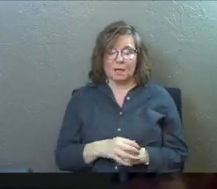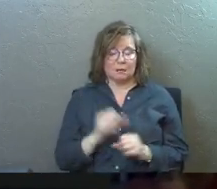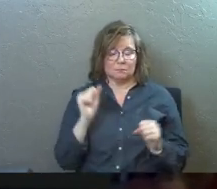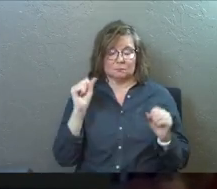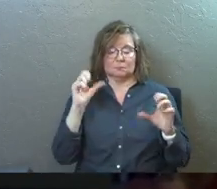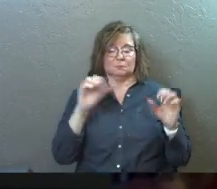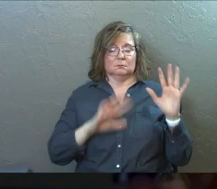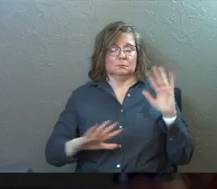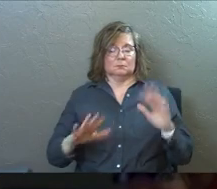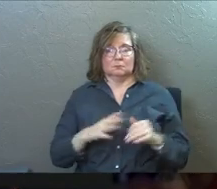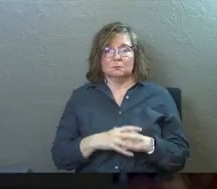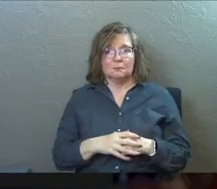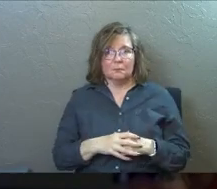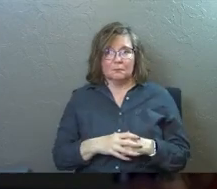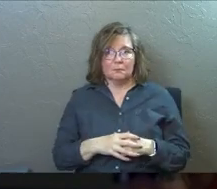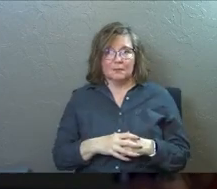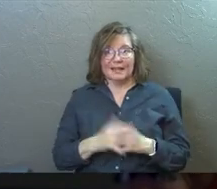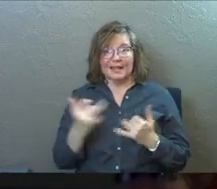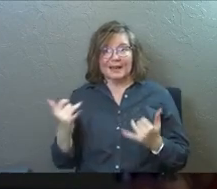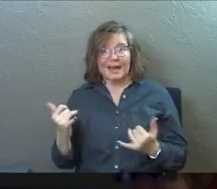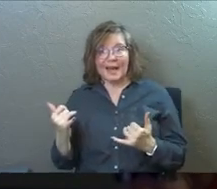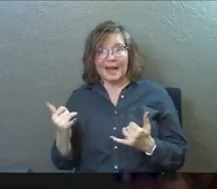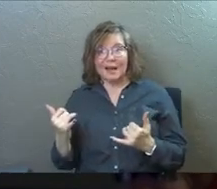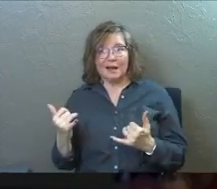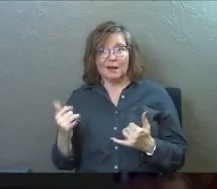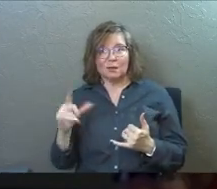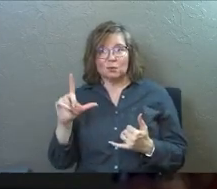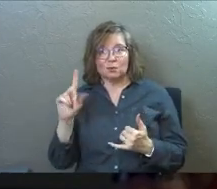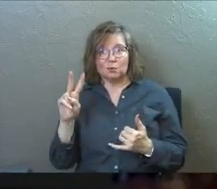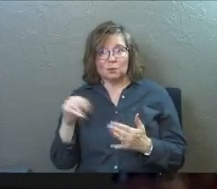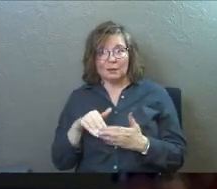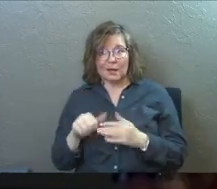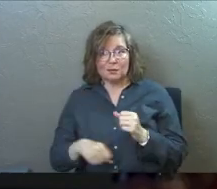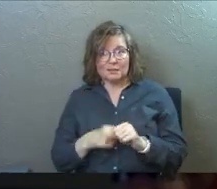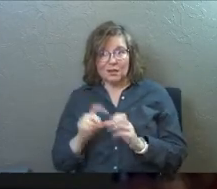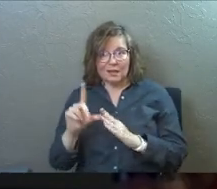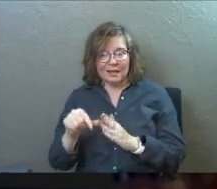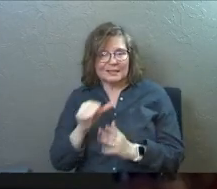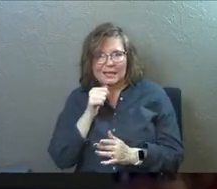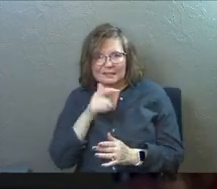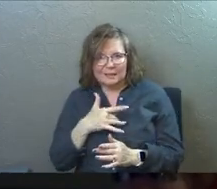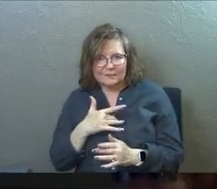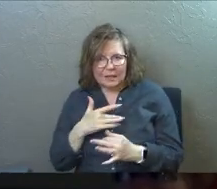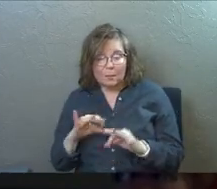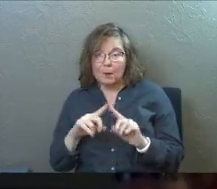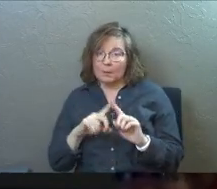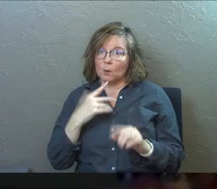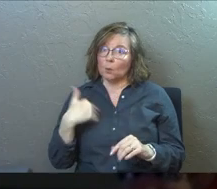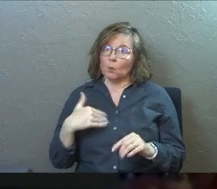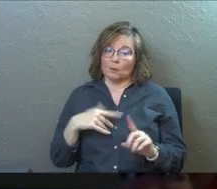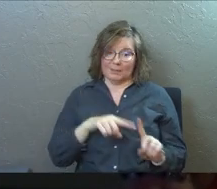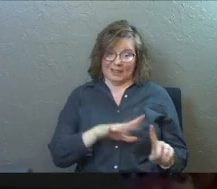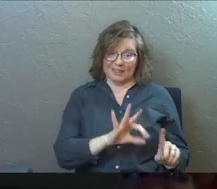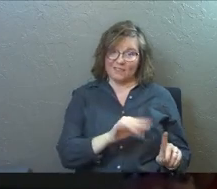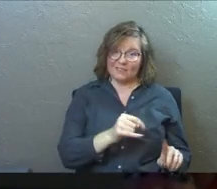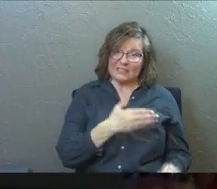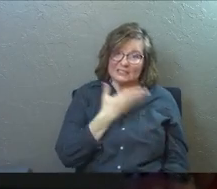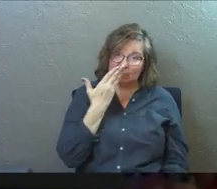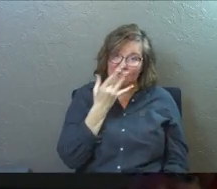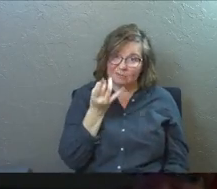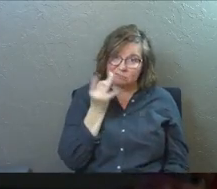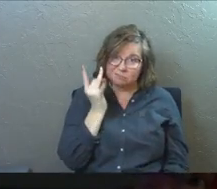history, it doesn't almost feel mind-blowing to us, but I can guarantee you it was. Because their feet smelled.